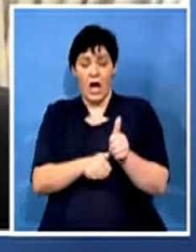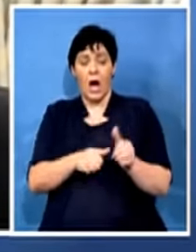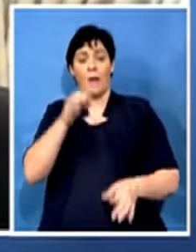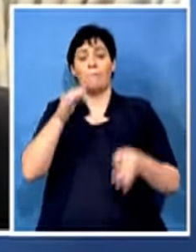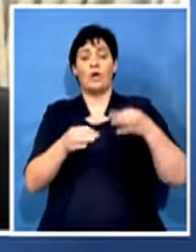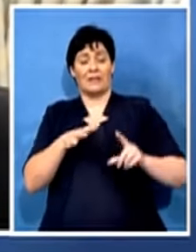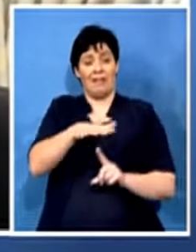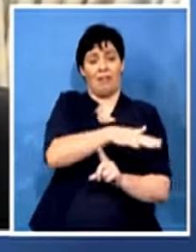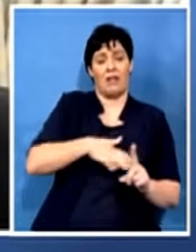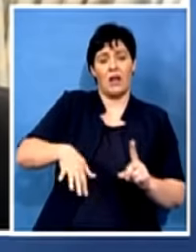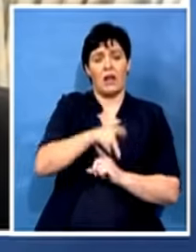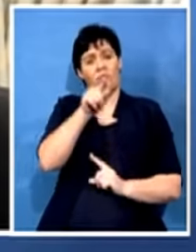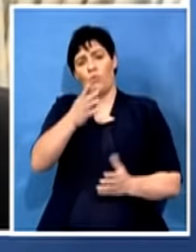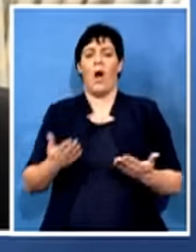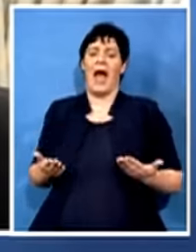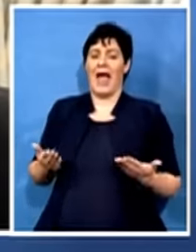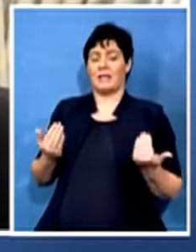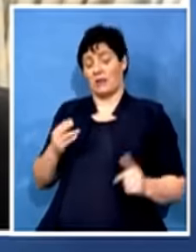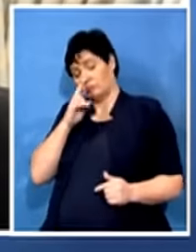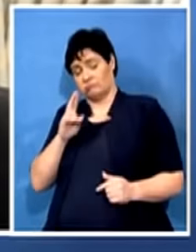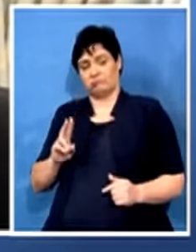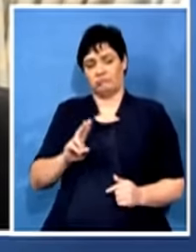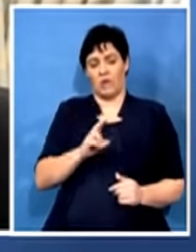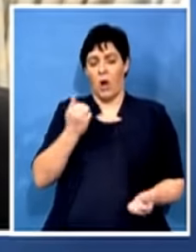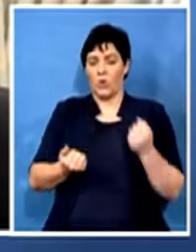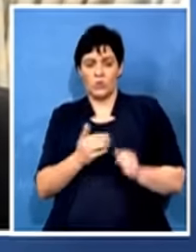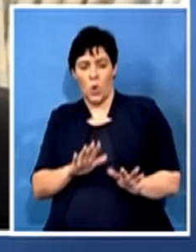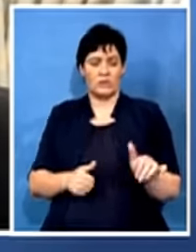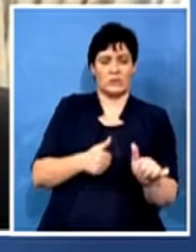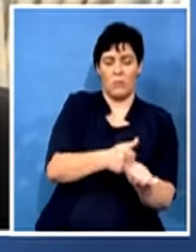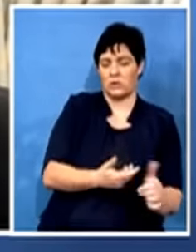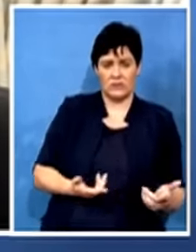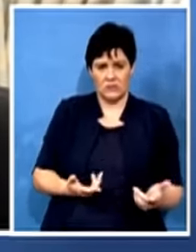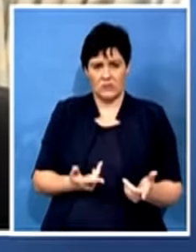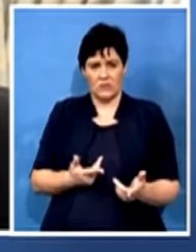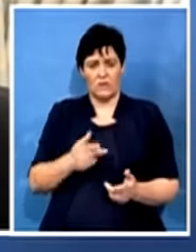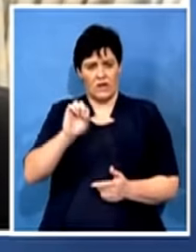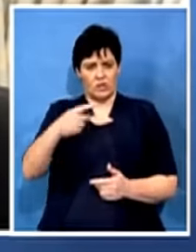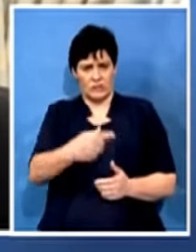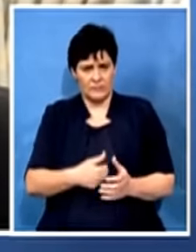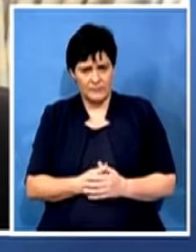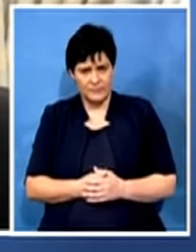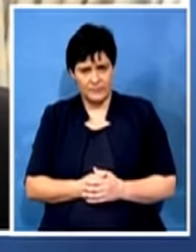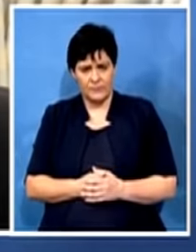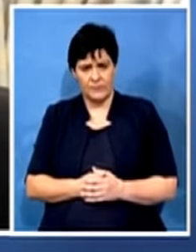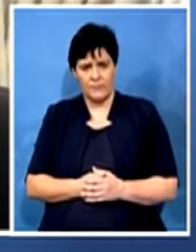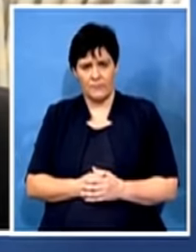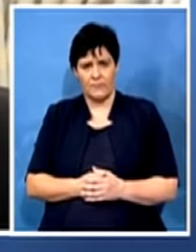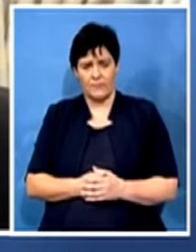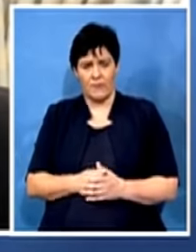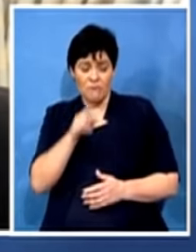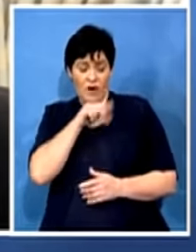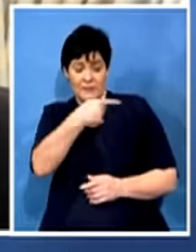see in court, outside court in support of the SG on Friday? You're likely to see the likes of